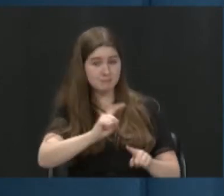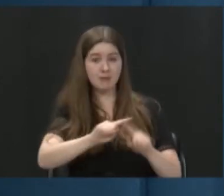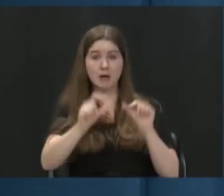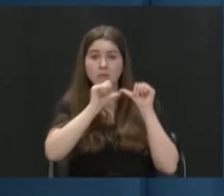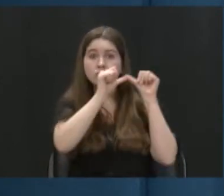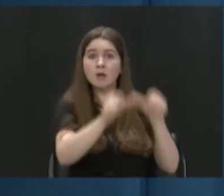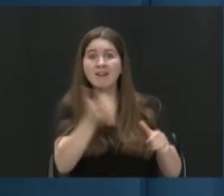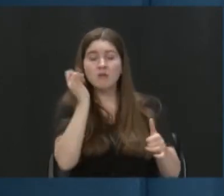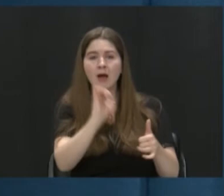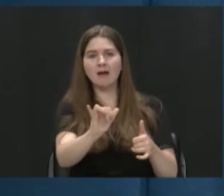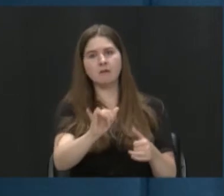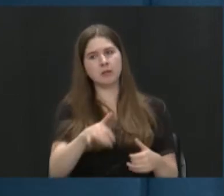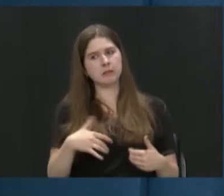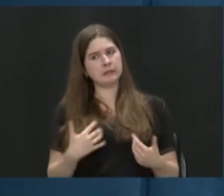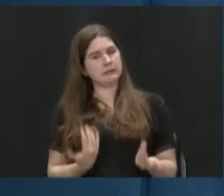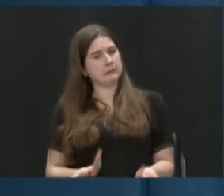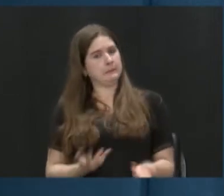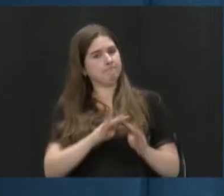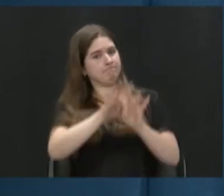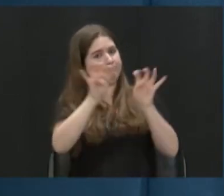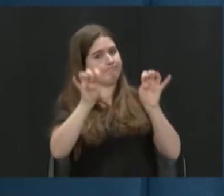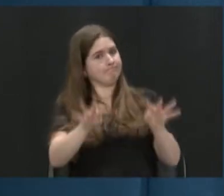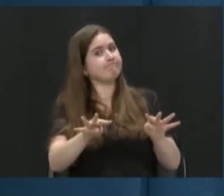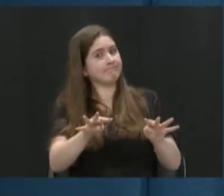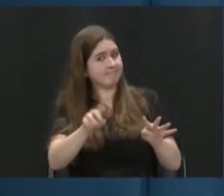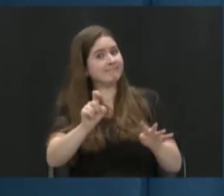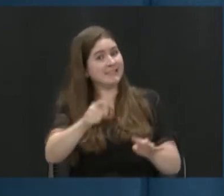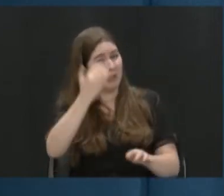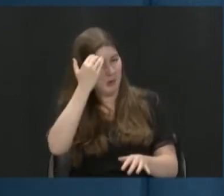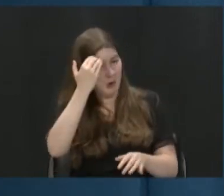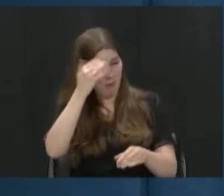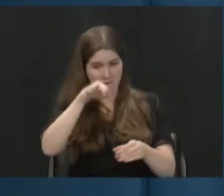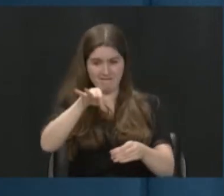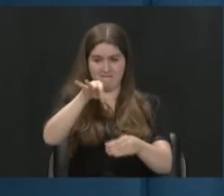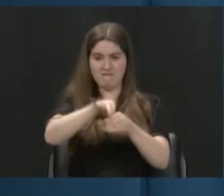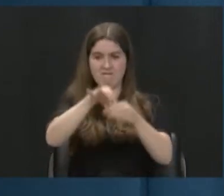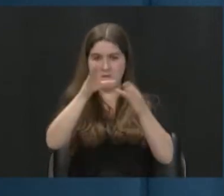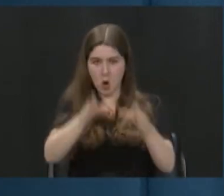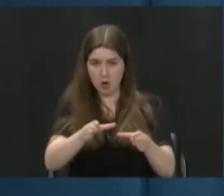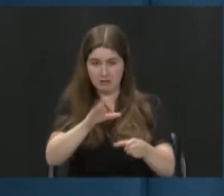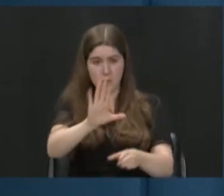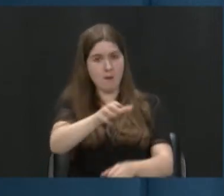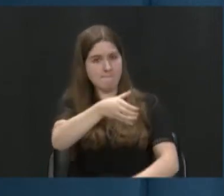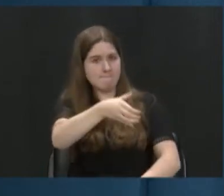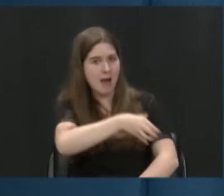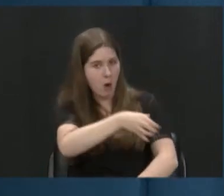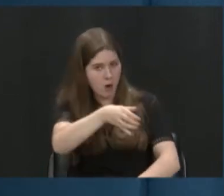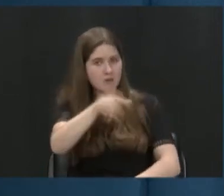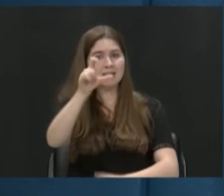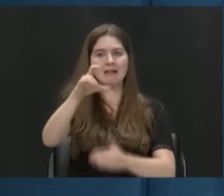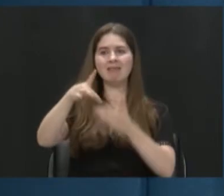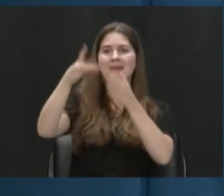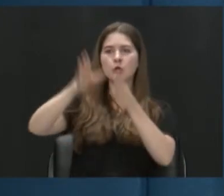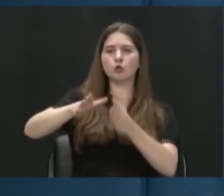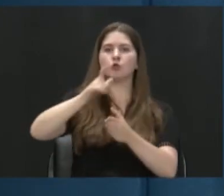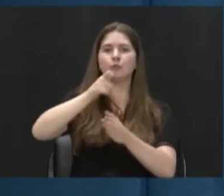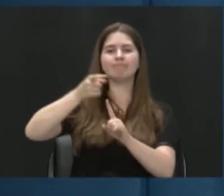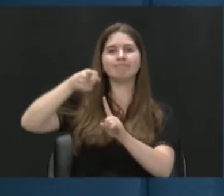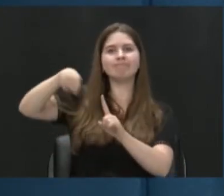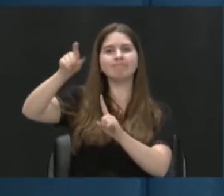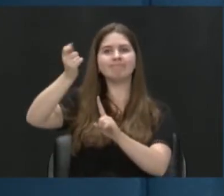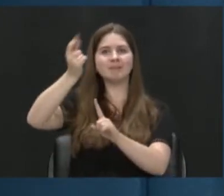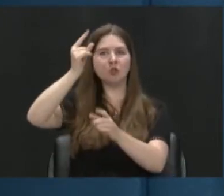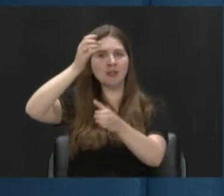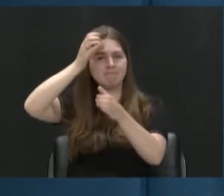Right? So you have to think about that power you have as a voter and how we need informed leaders. And so we have the